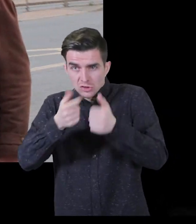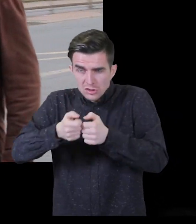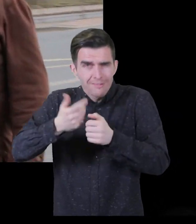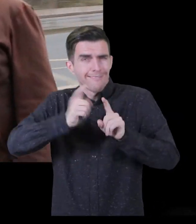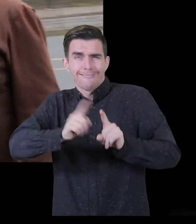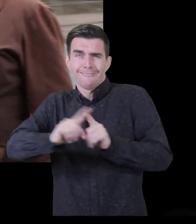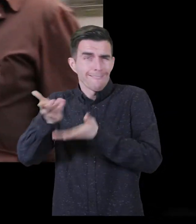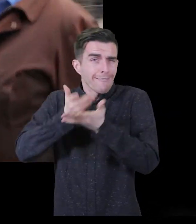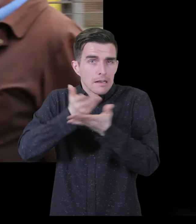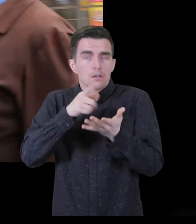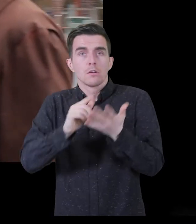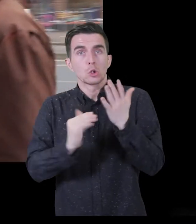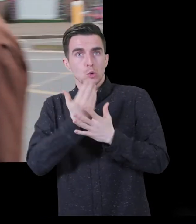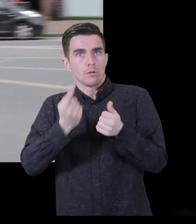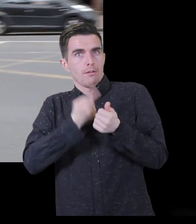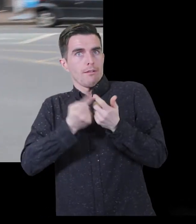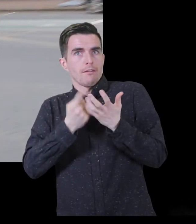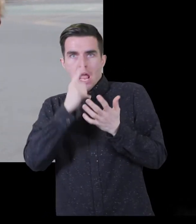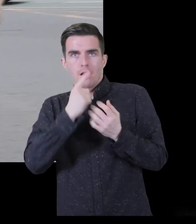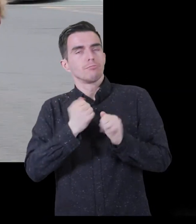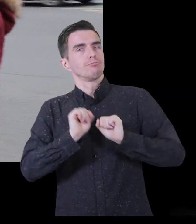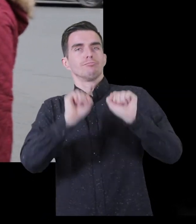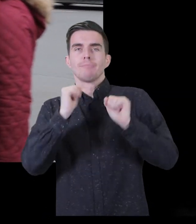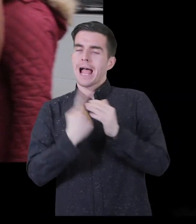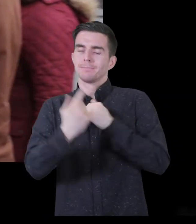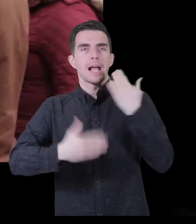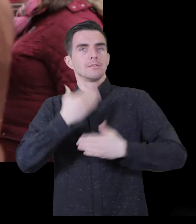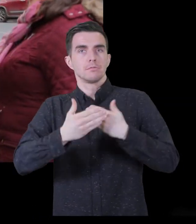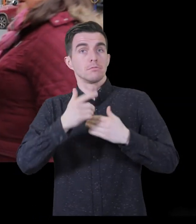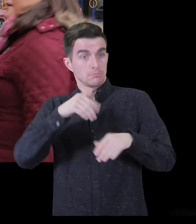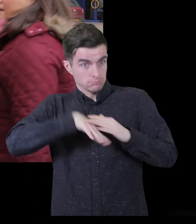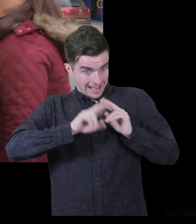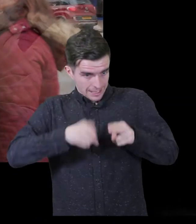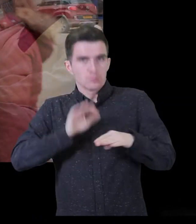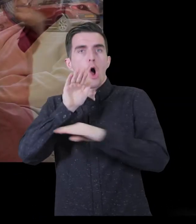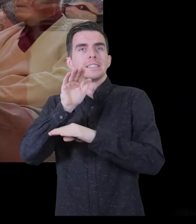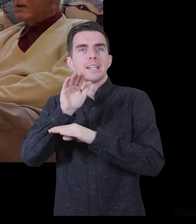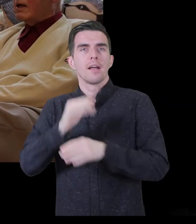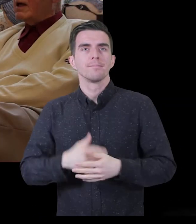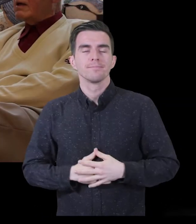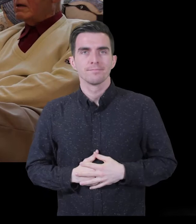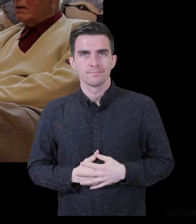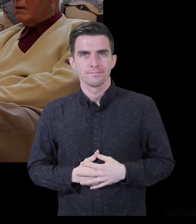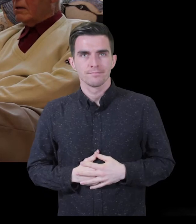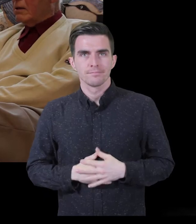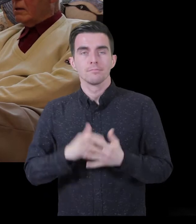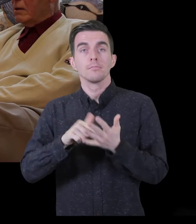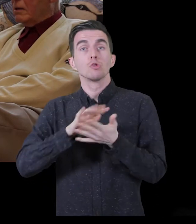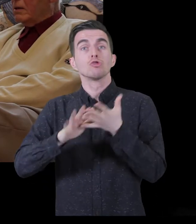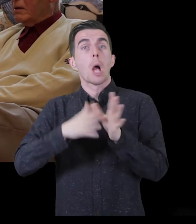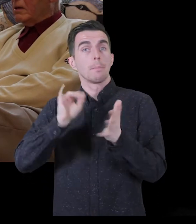to maintain your independence and safety both in and outside your home. The sensory support